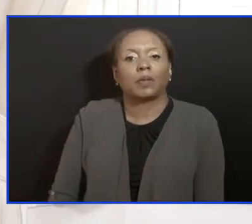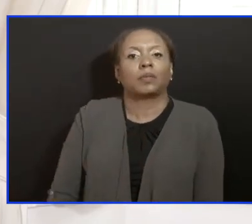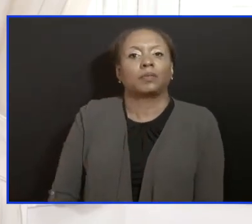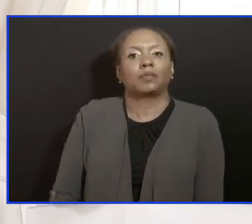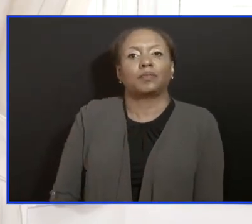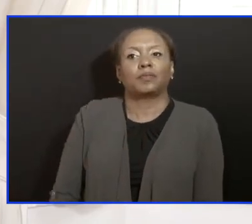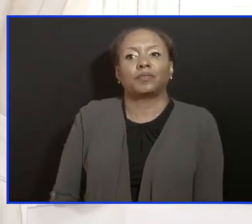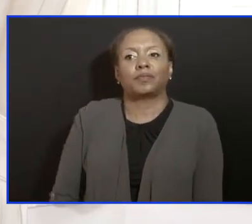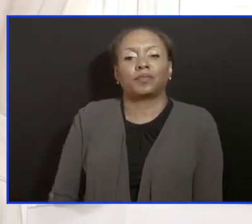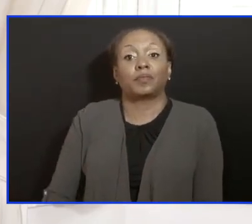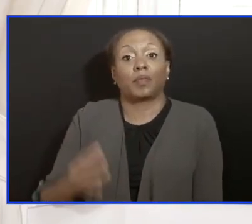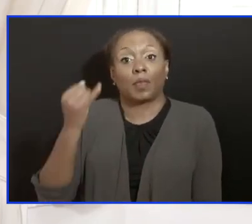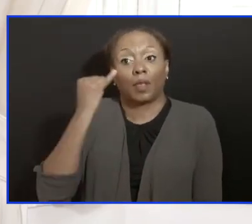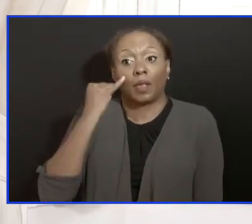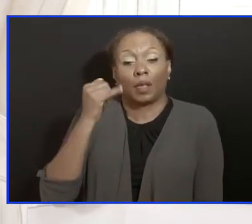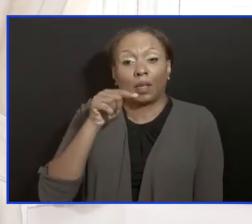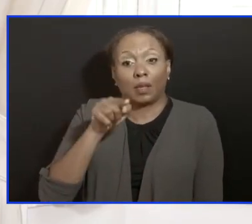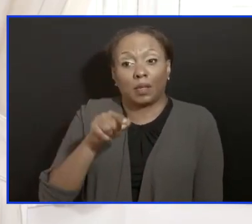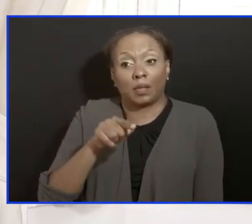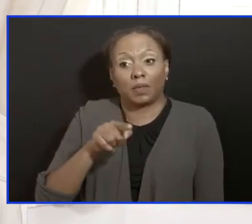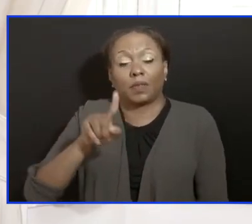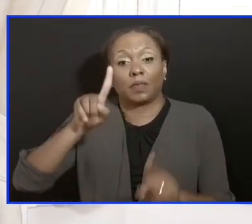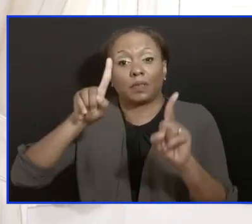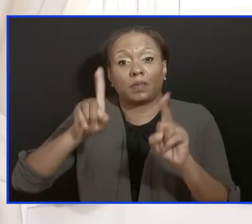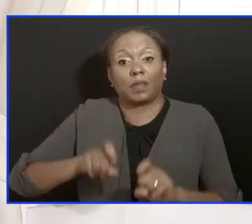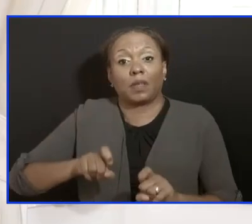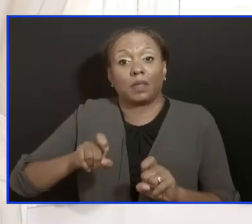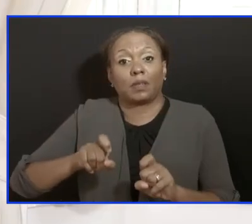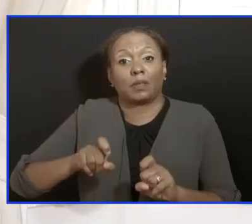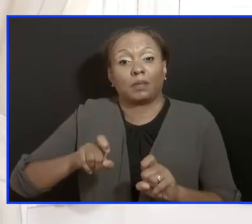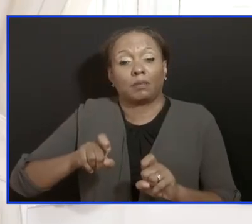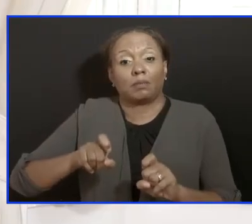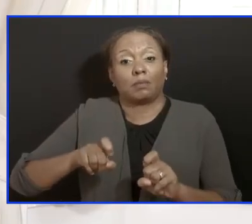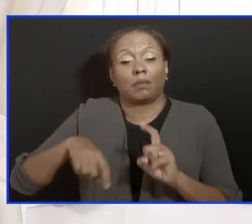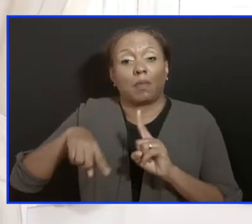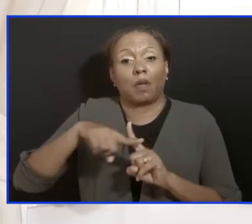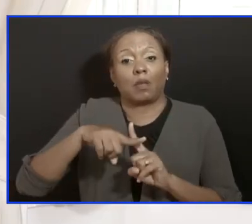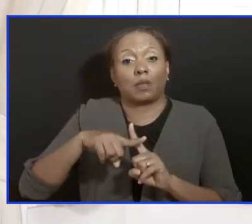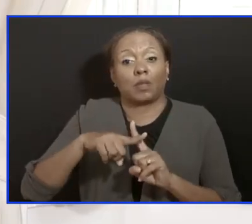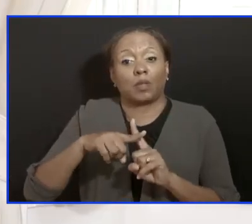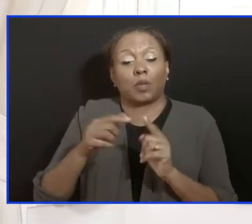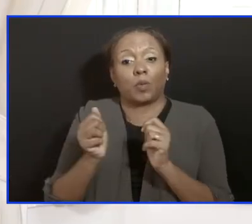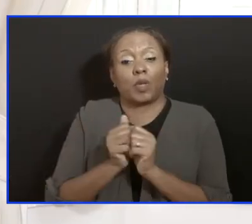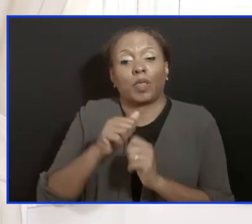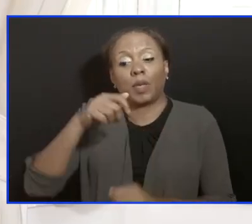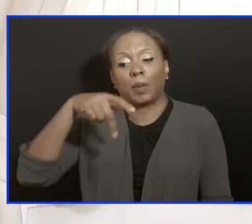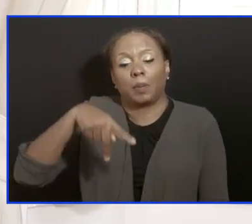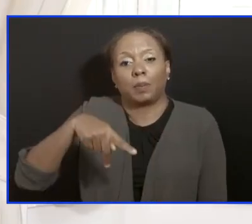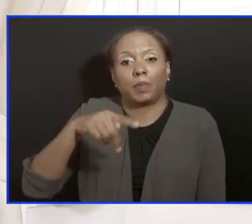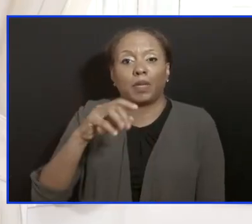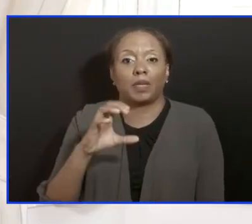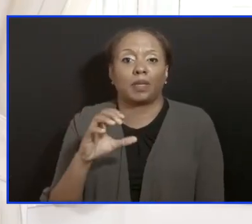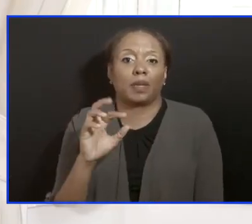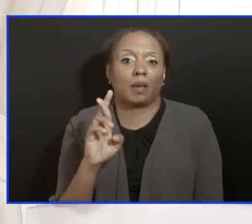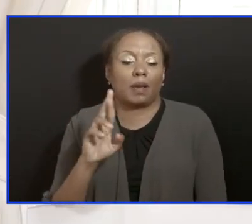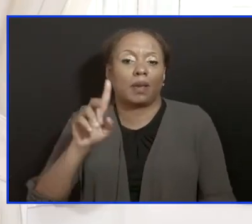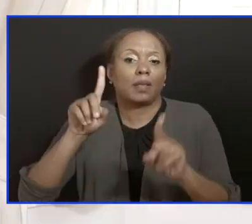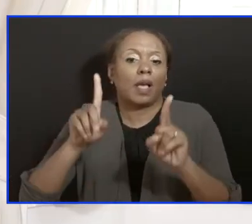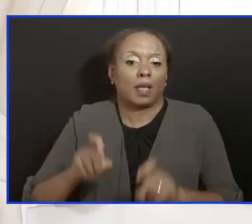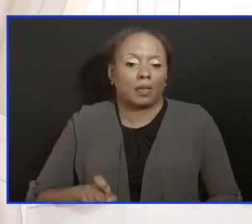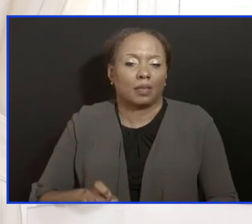tested positive on a PCR test. These are confirmed COVID positive patients.